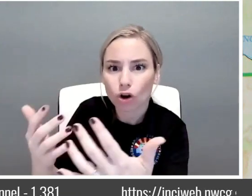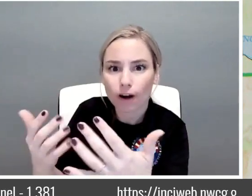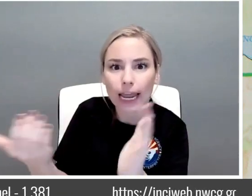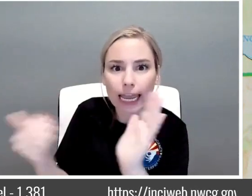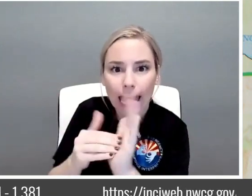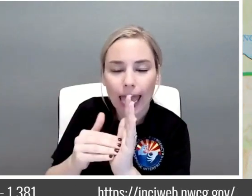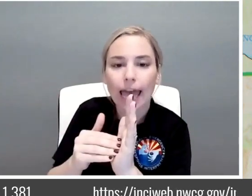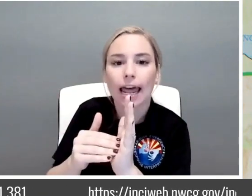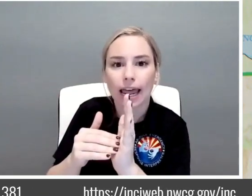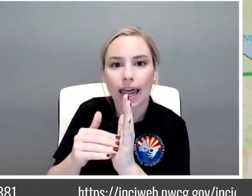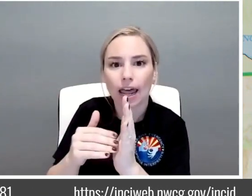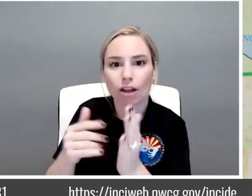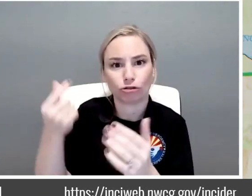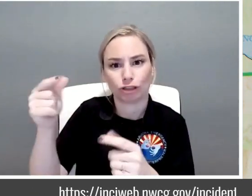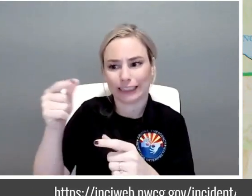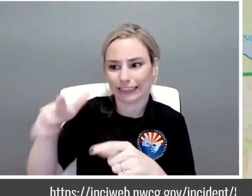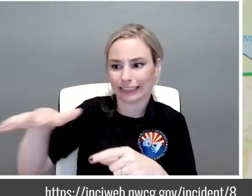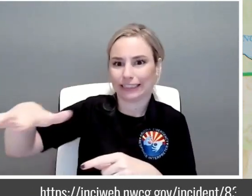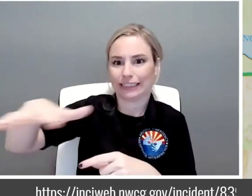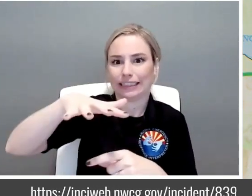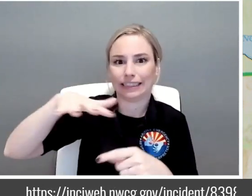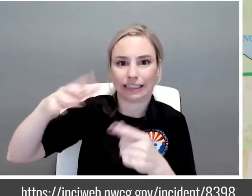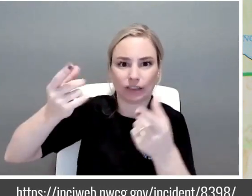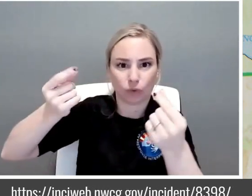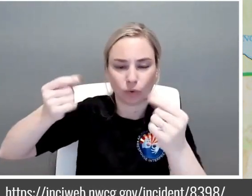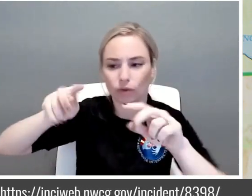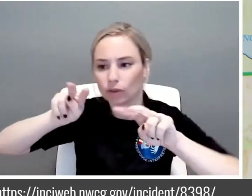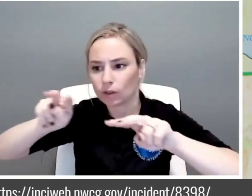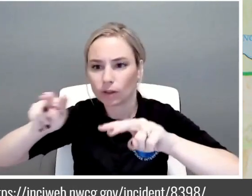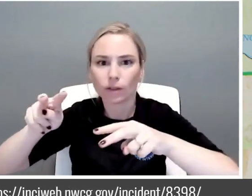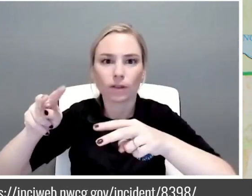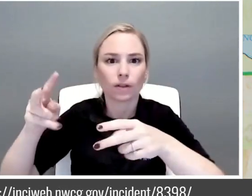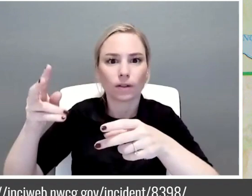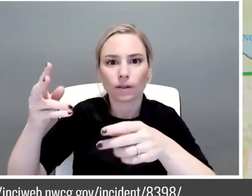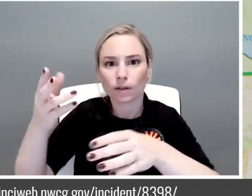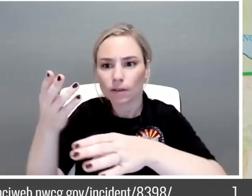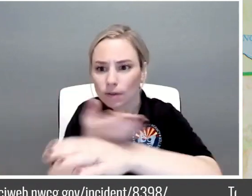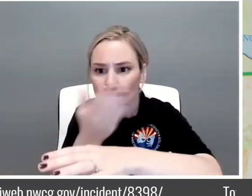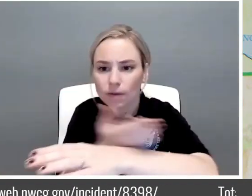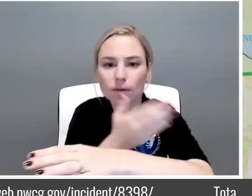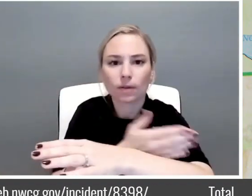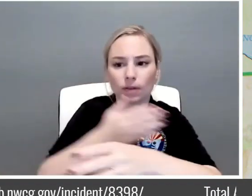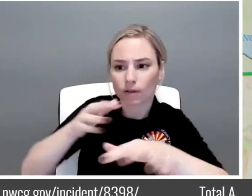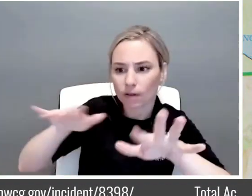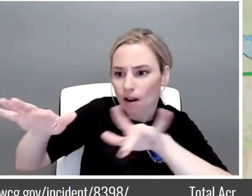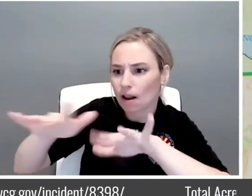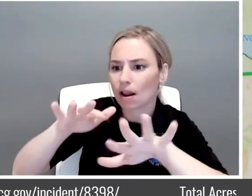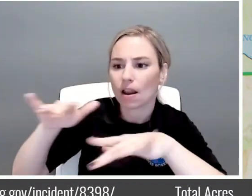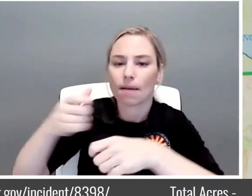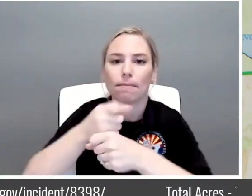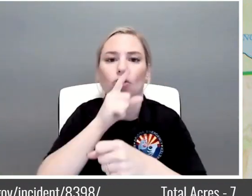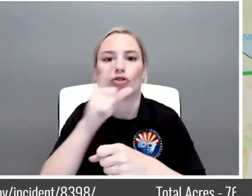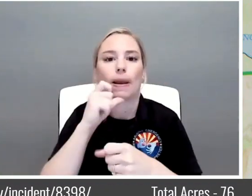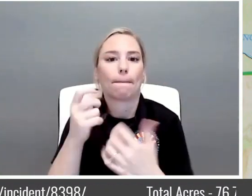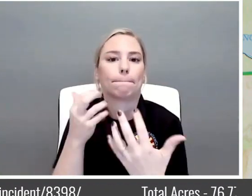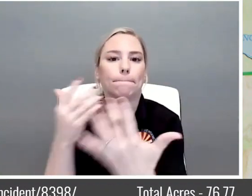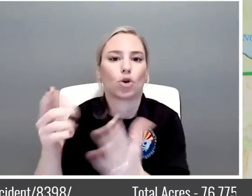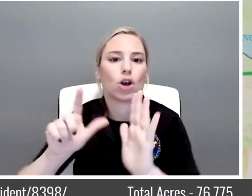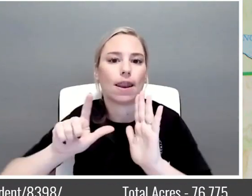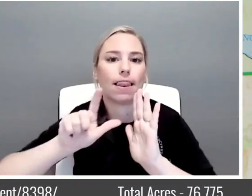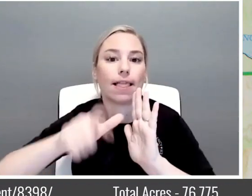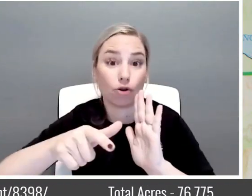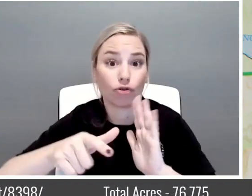didn't didn't burn that out. And we're taking care of that. We're cutting that island out with hot shot crews, securing that so that's not a problem later.